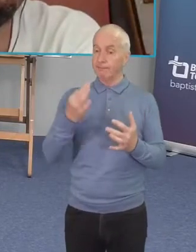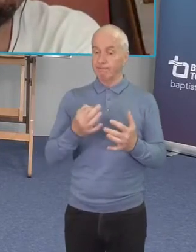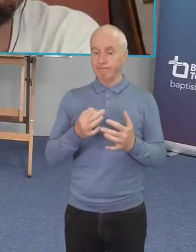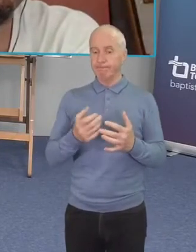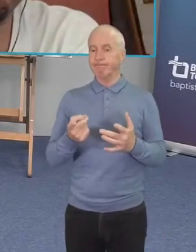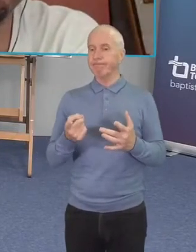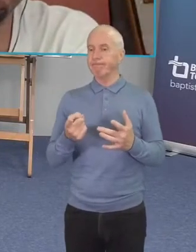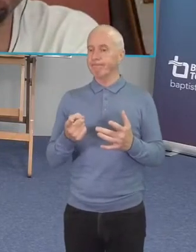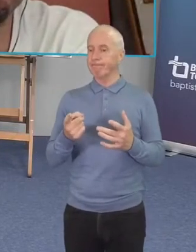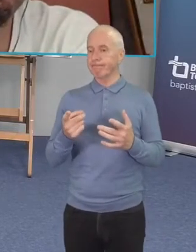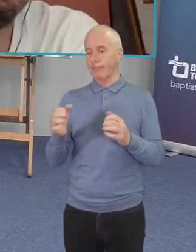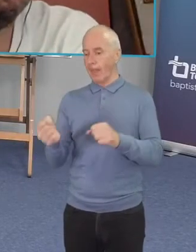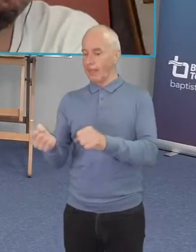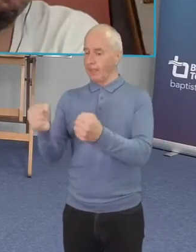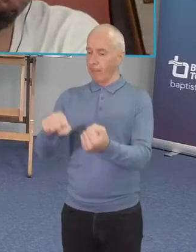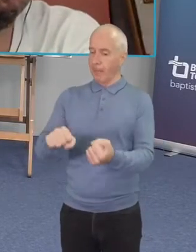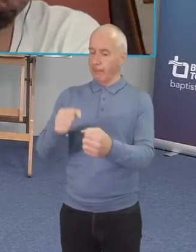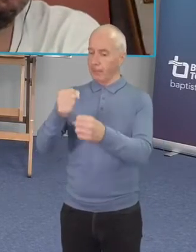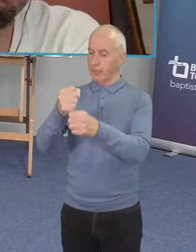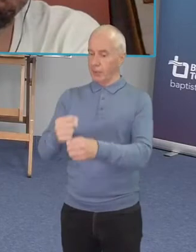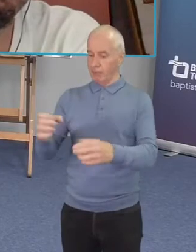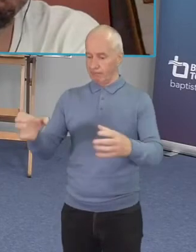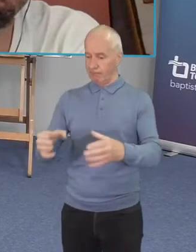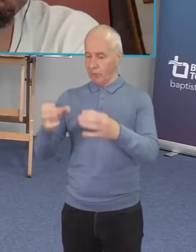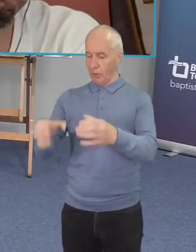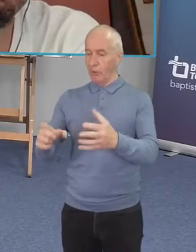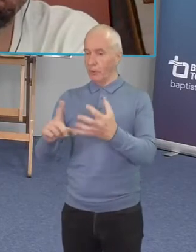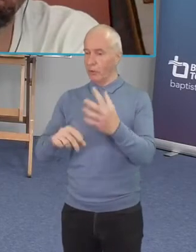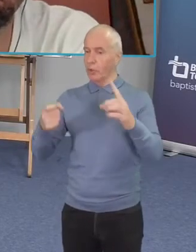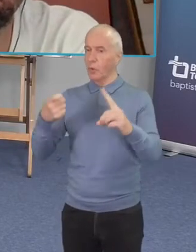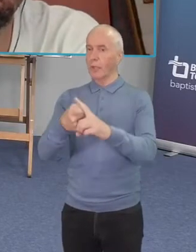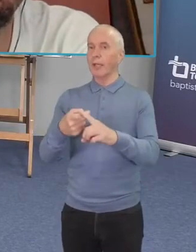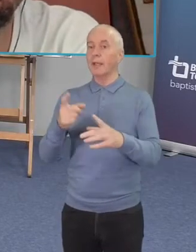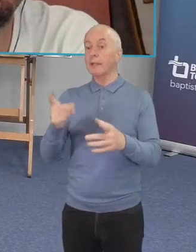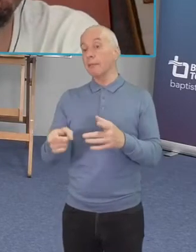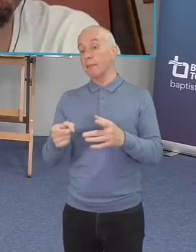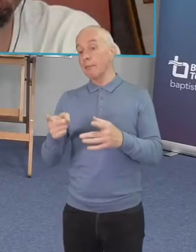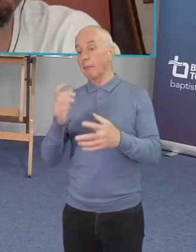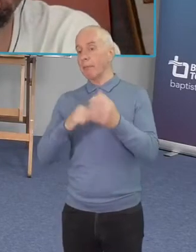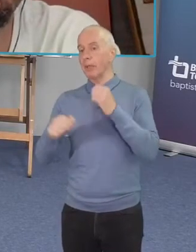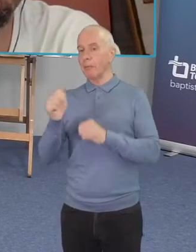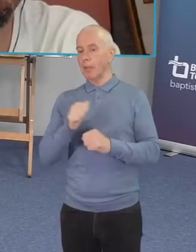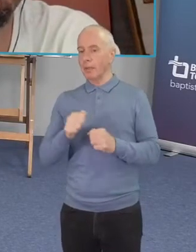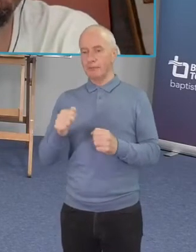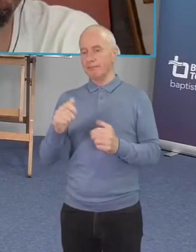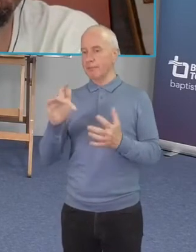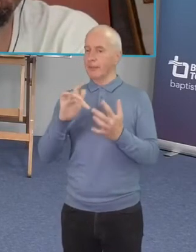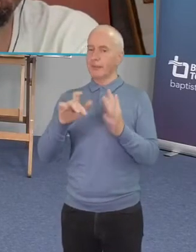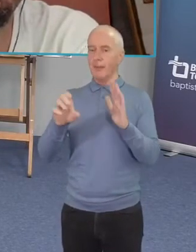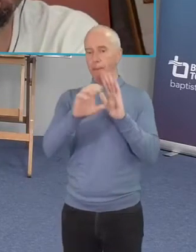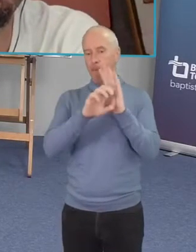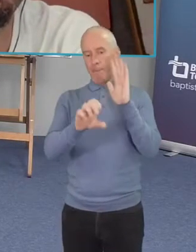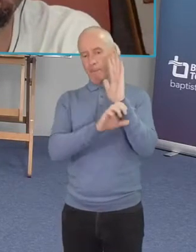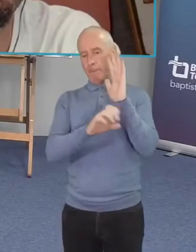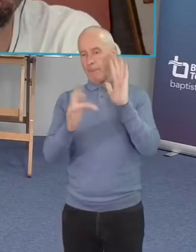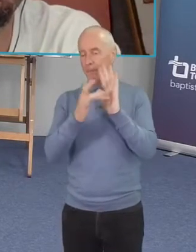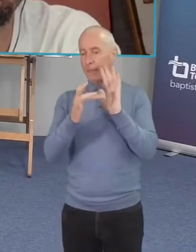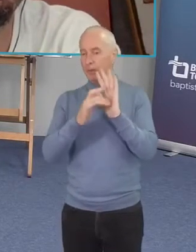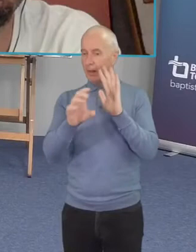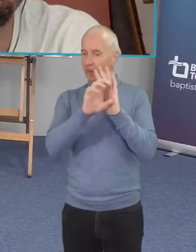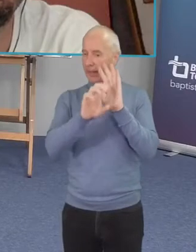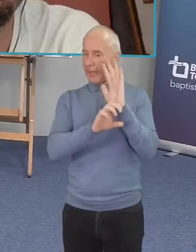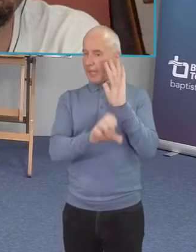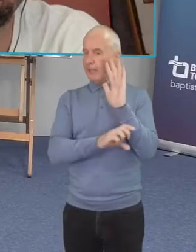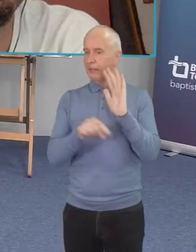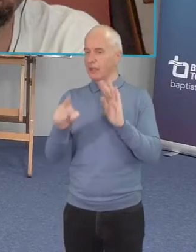baptist church in the uk is in danger of becoming a middle-class suburban denomination how can we as the